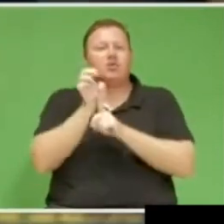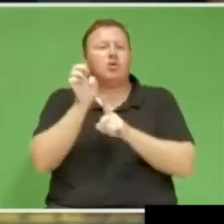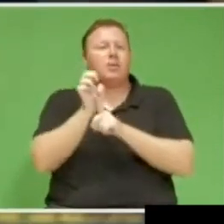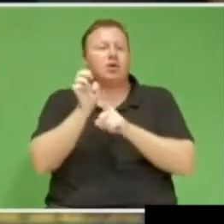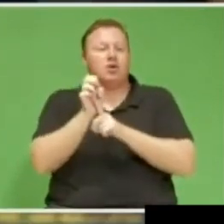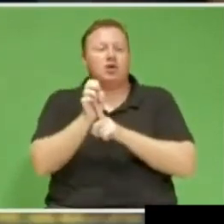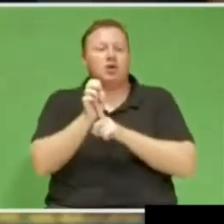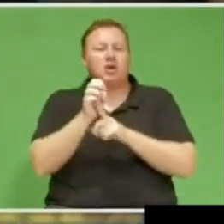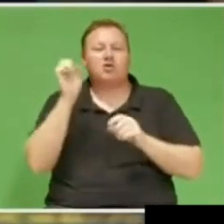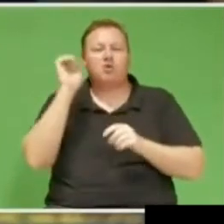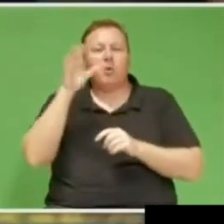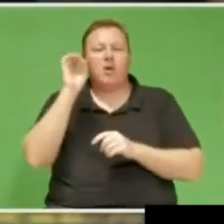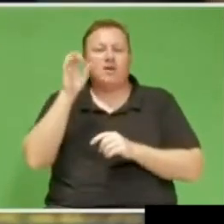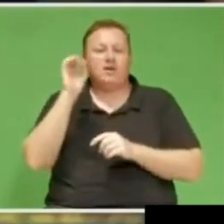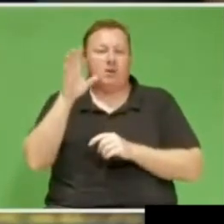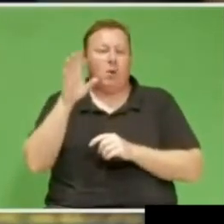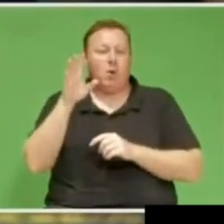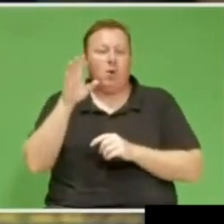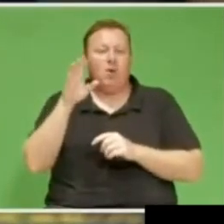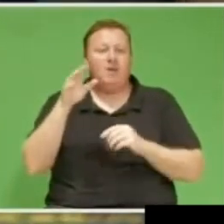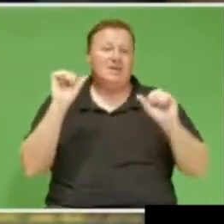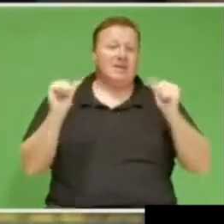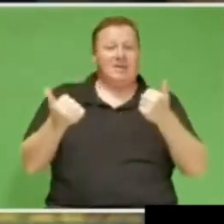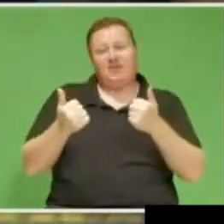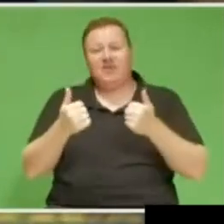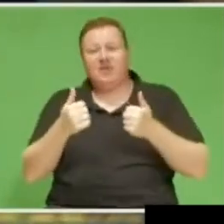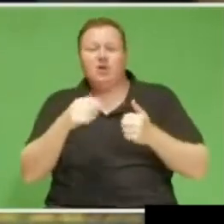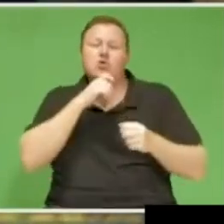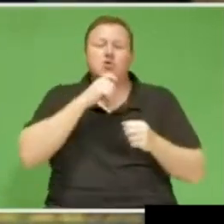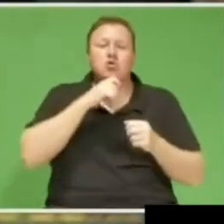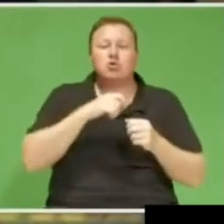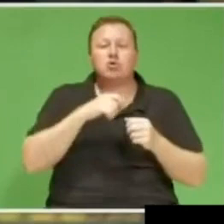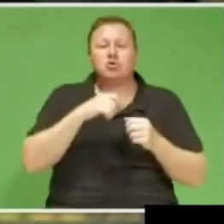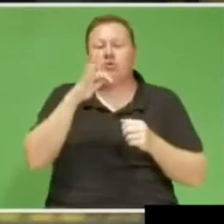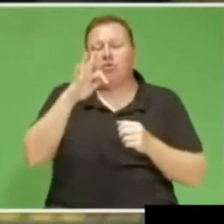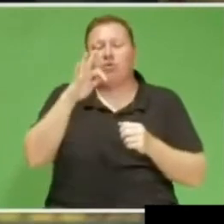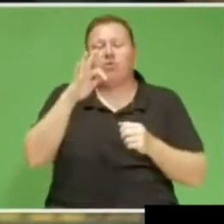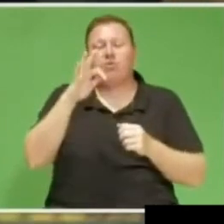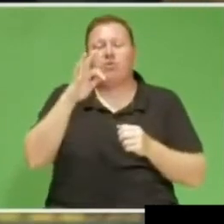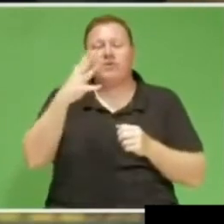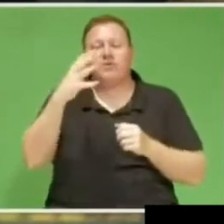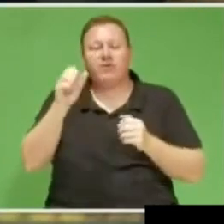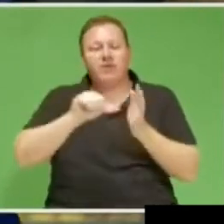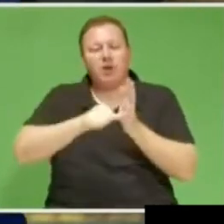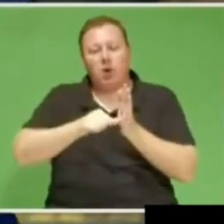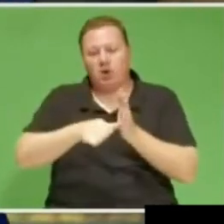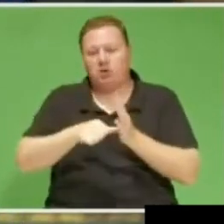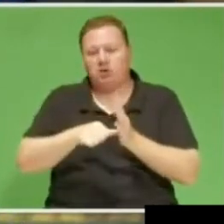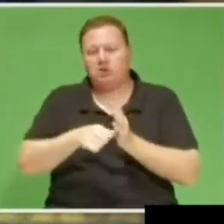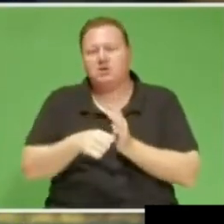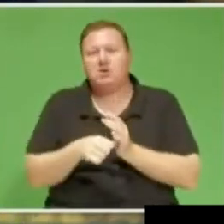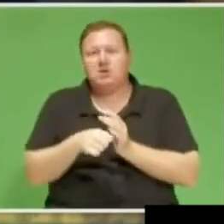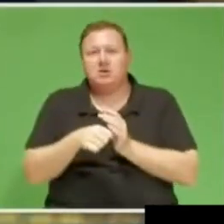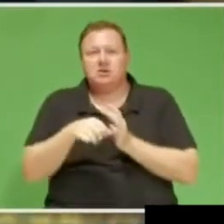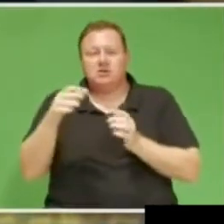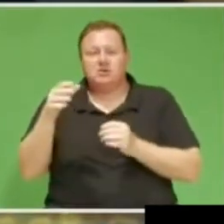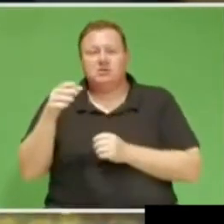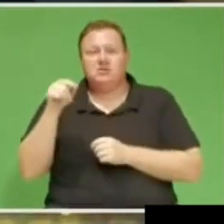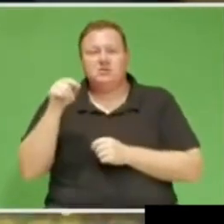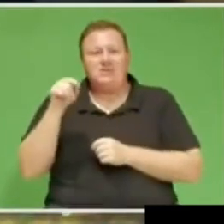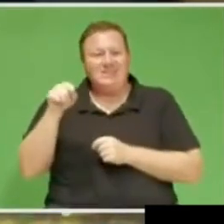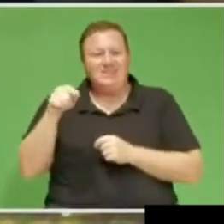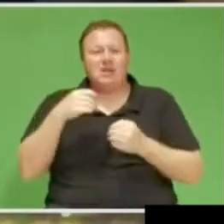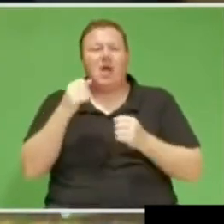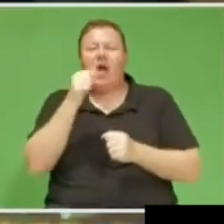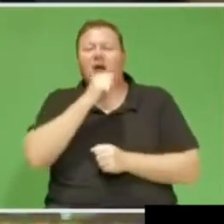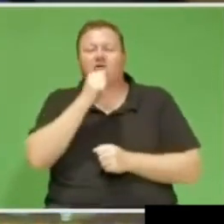for starting an ice cream business using the 350 SRD grant. Well, because of your government's failure,